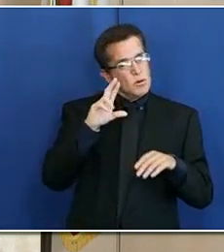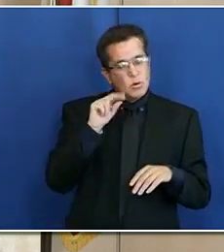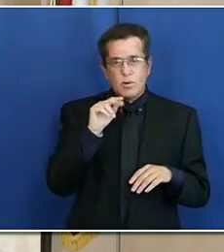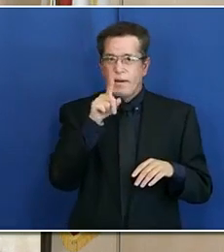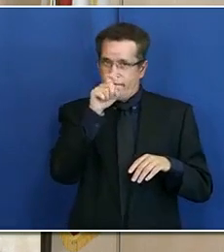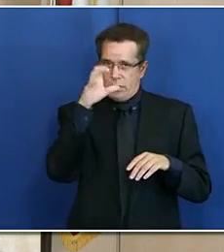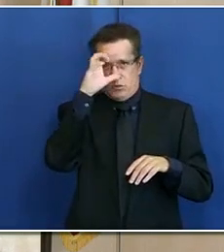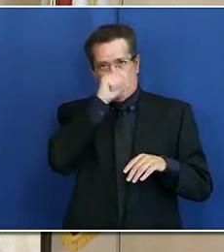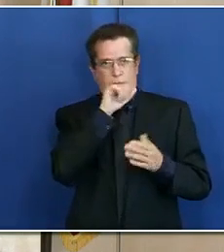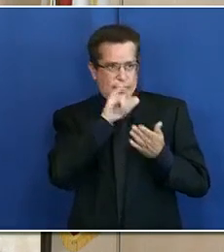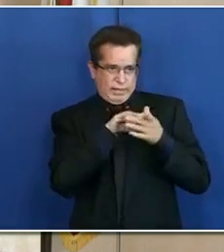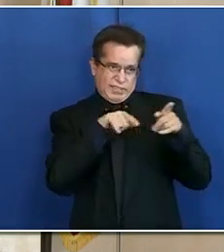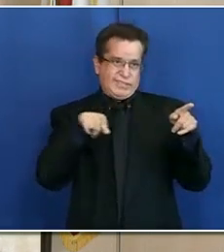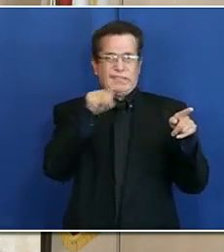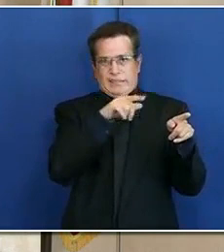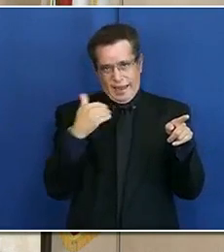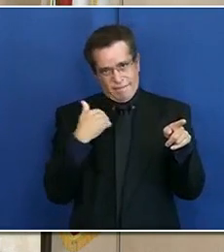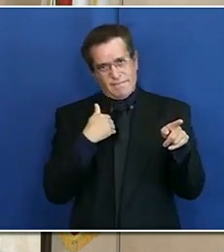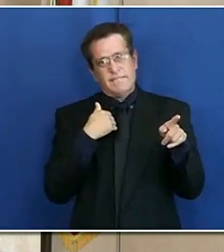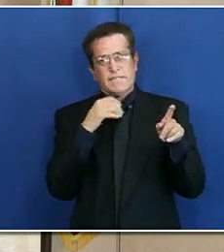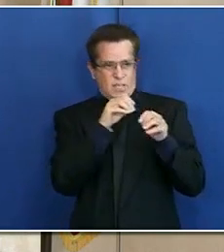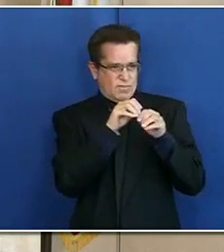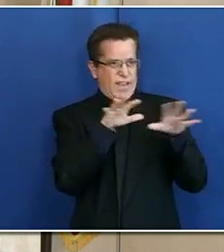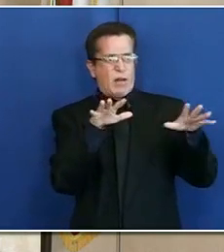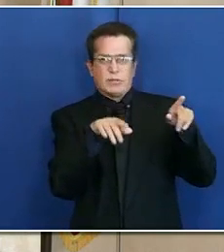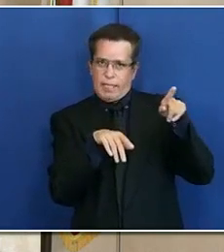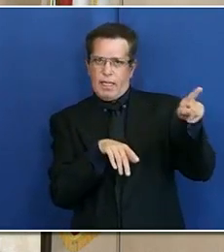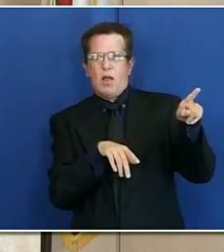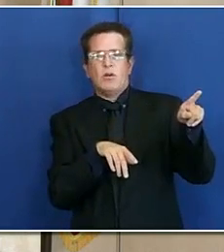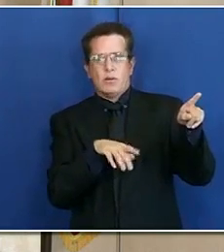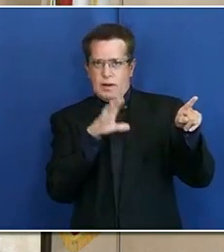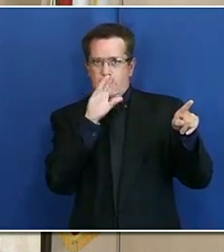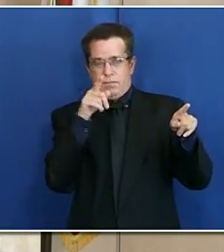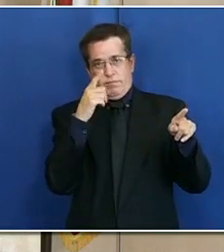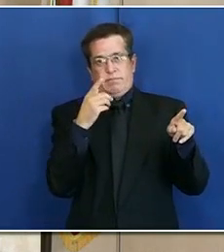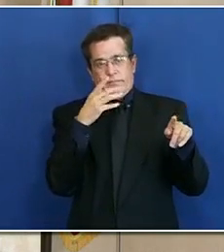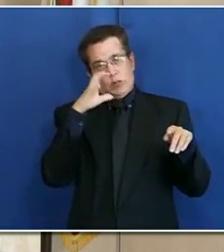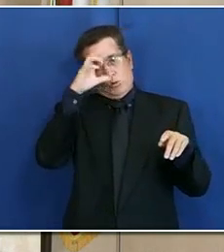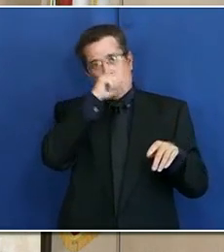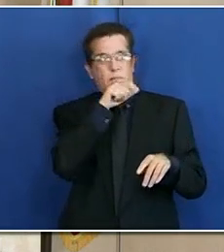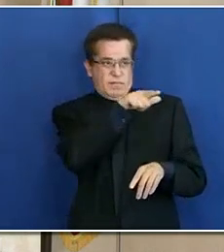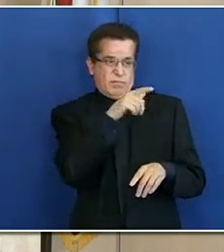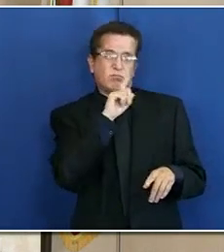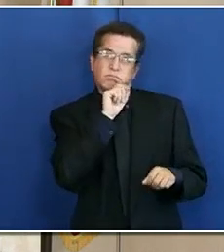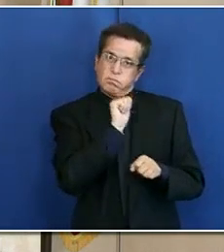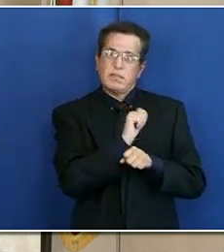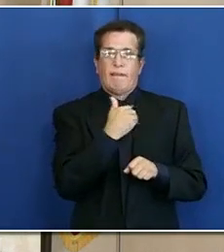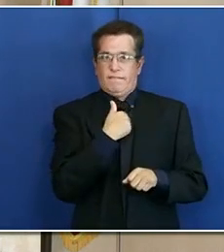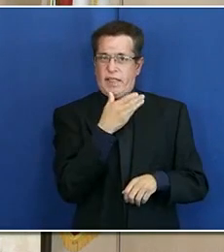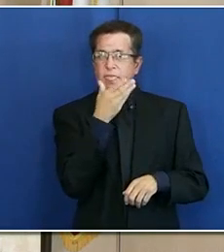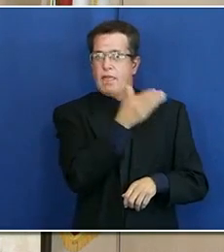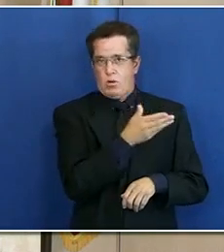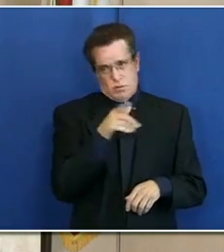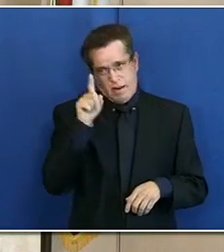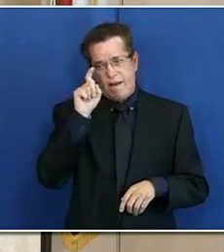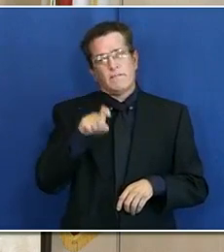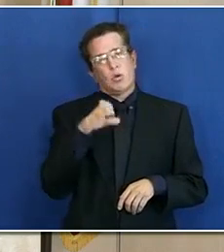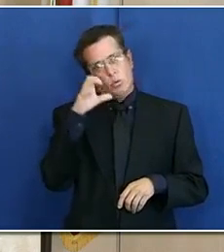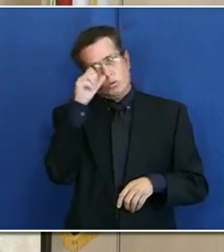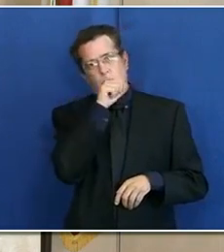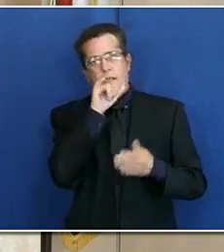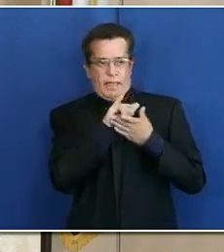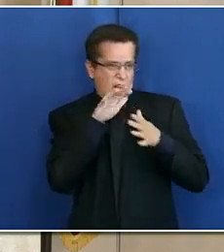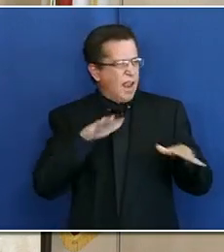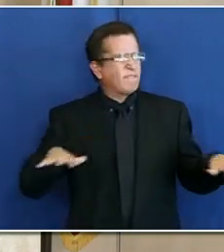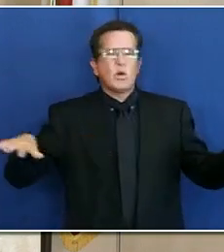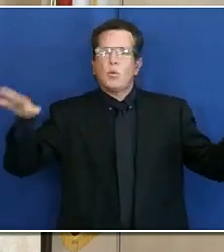virus is widespread and practice all of those strategies that I share with you every day. That's what people have to do. Assume that